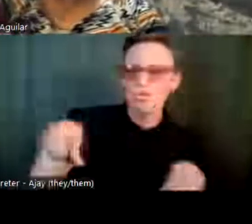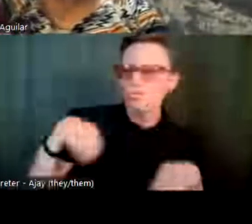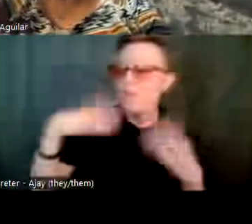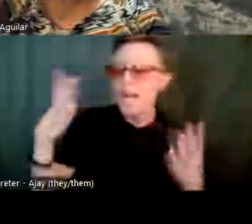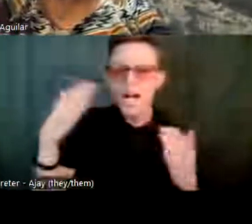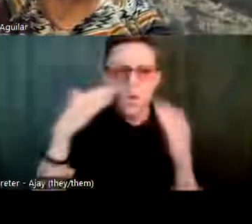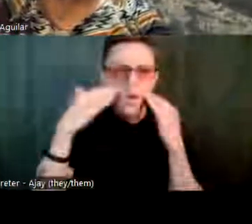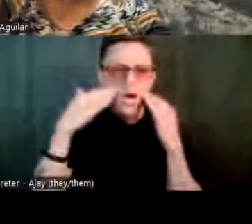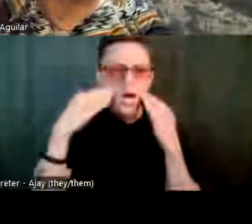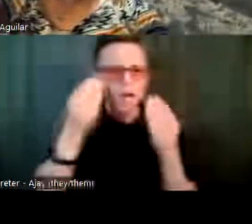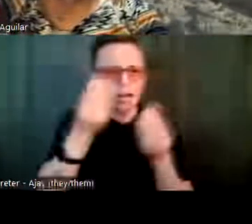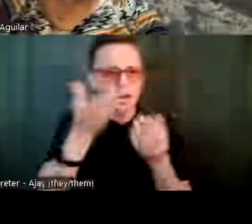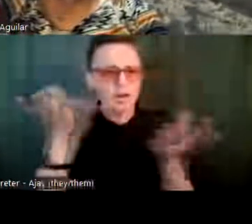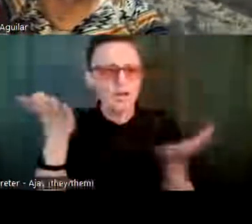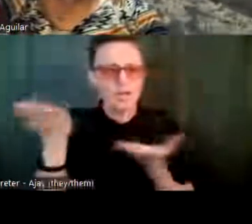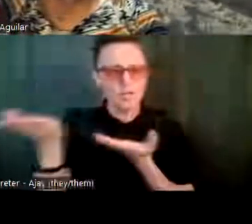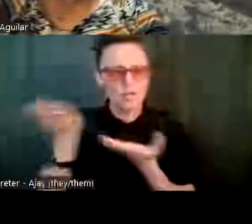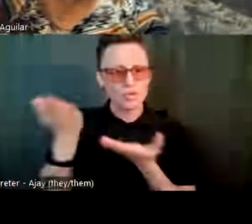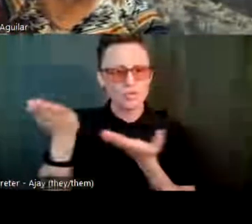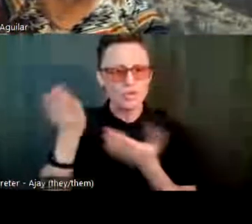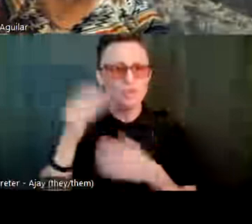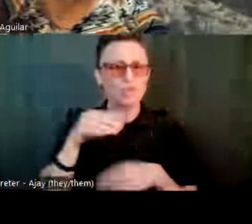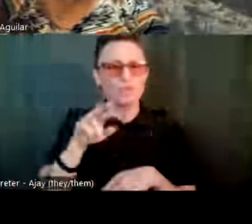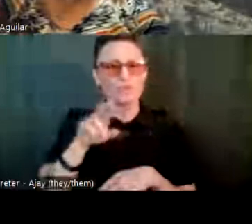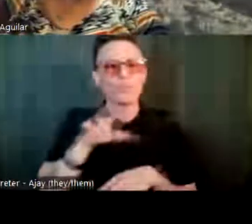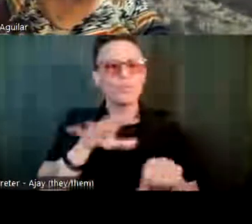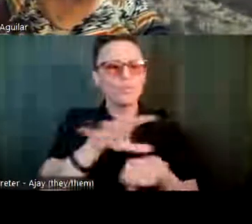services to the reservation.